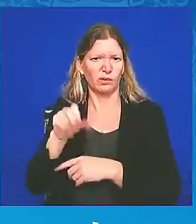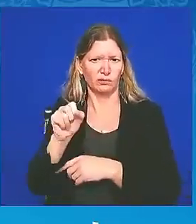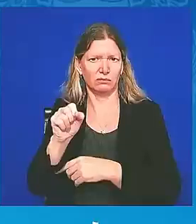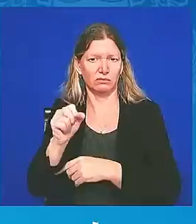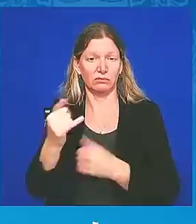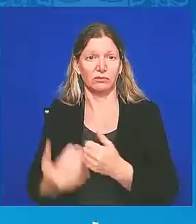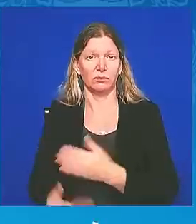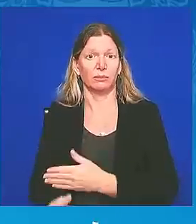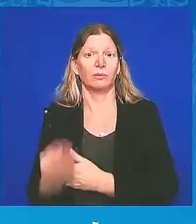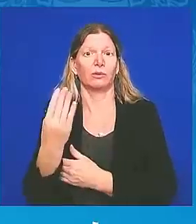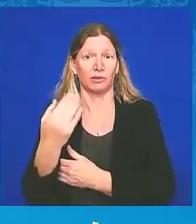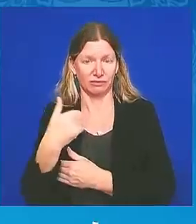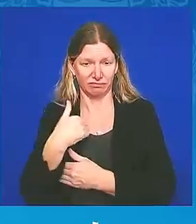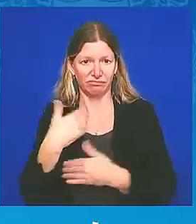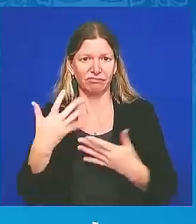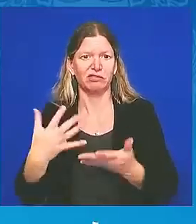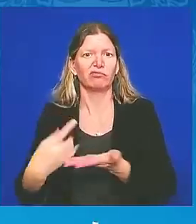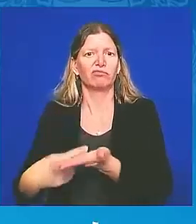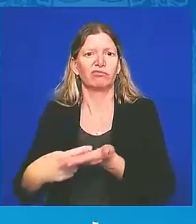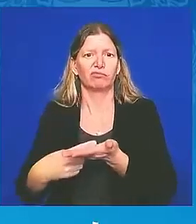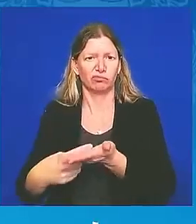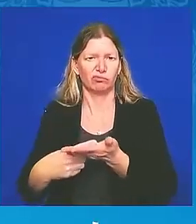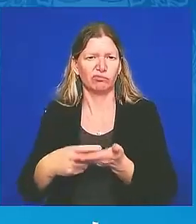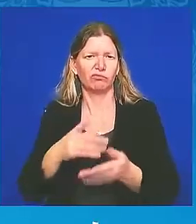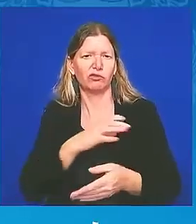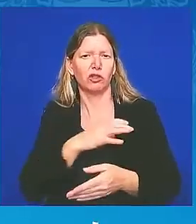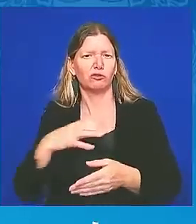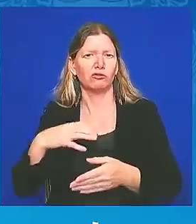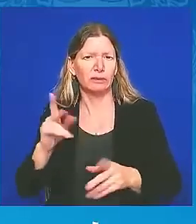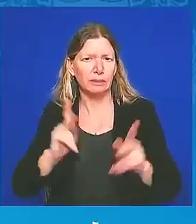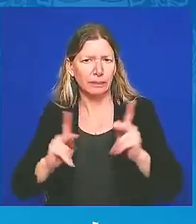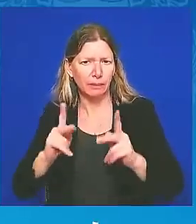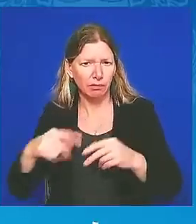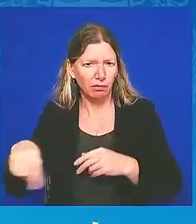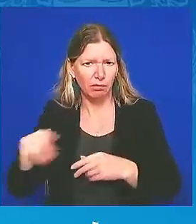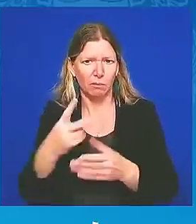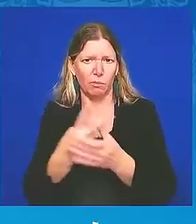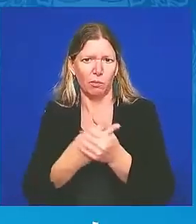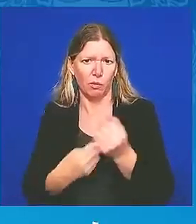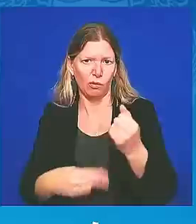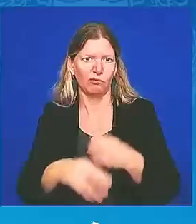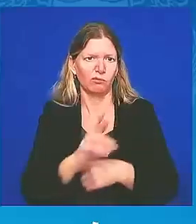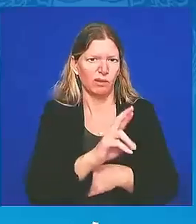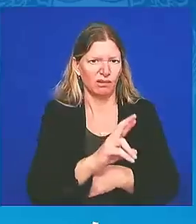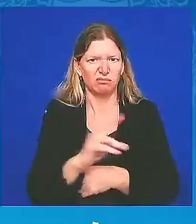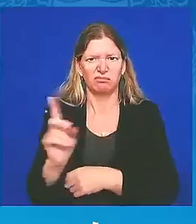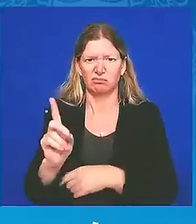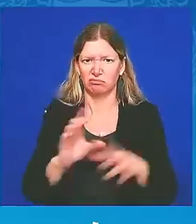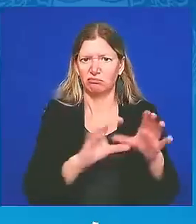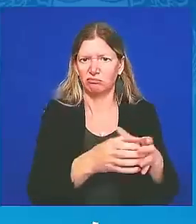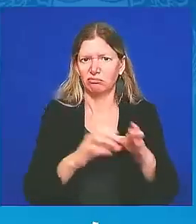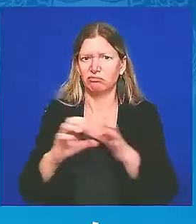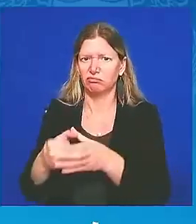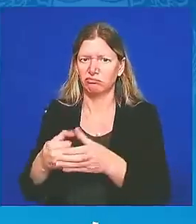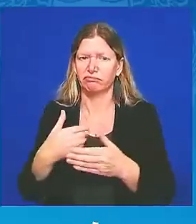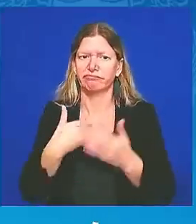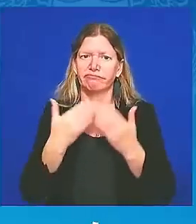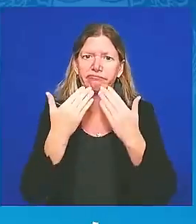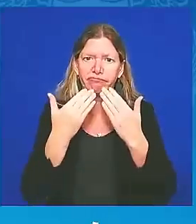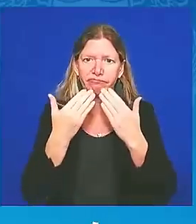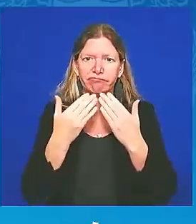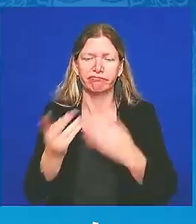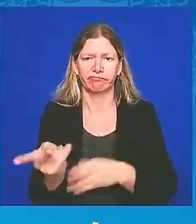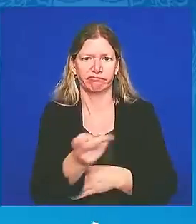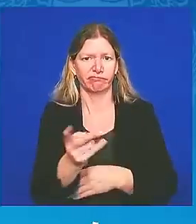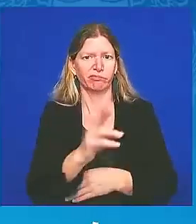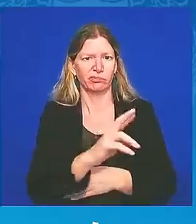chambers, both parties, and I am thankful for their bipartisan support. We believe this war can be won and just